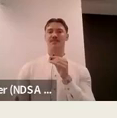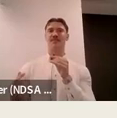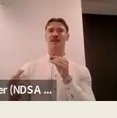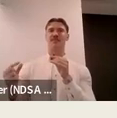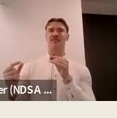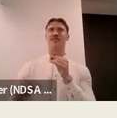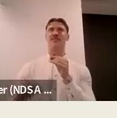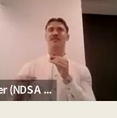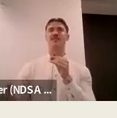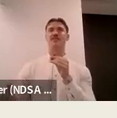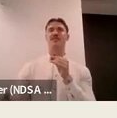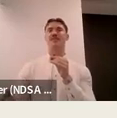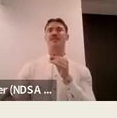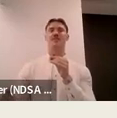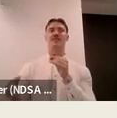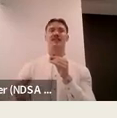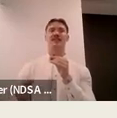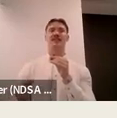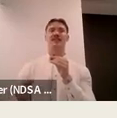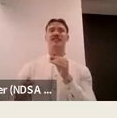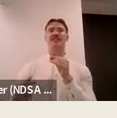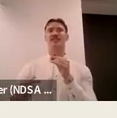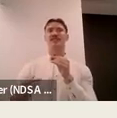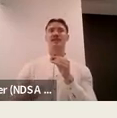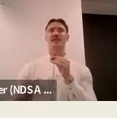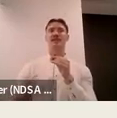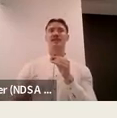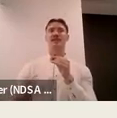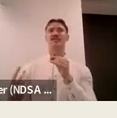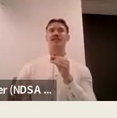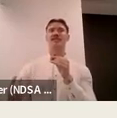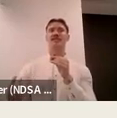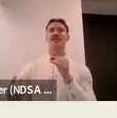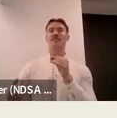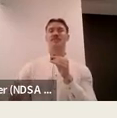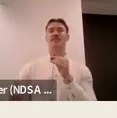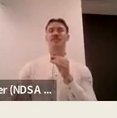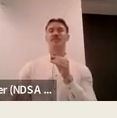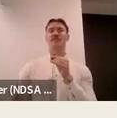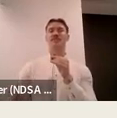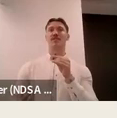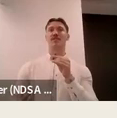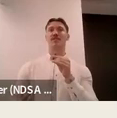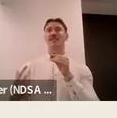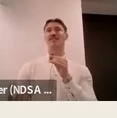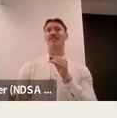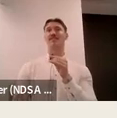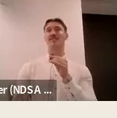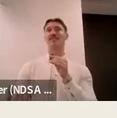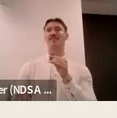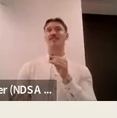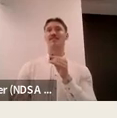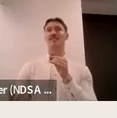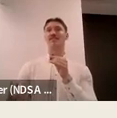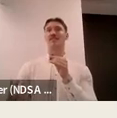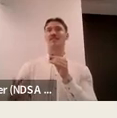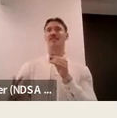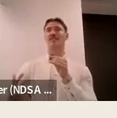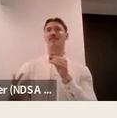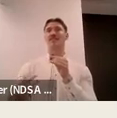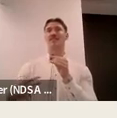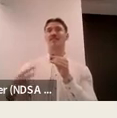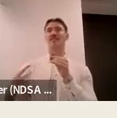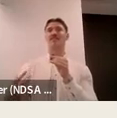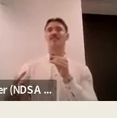did see was a lack of student basis on the ground so what it's lacking is we're here as student leaders but we can't represent every single experience so